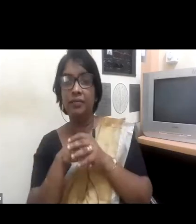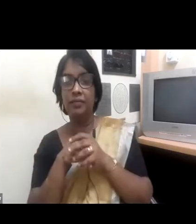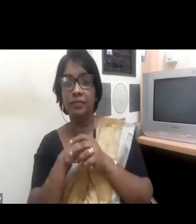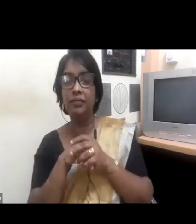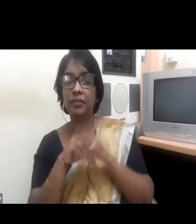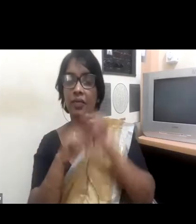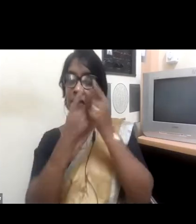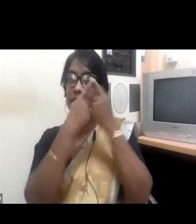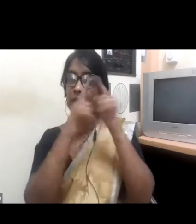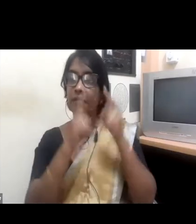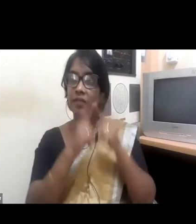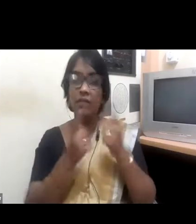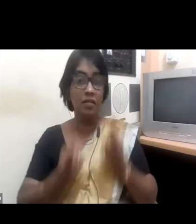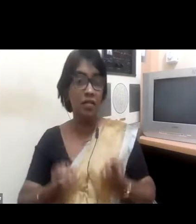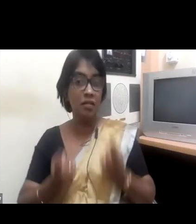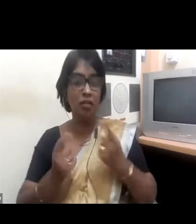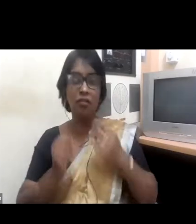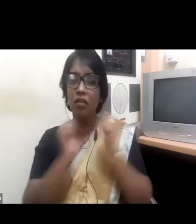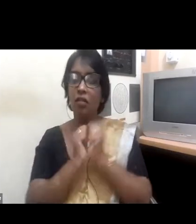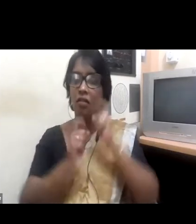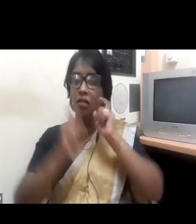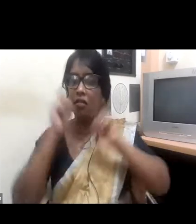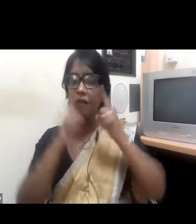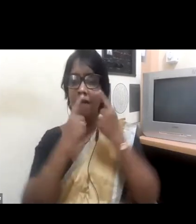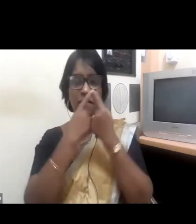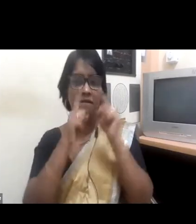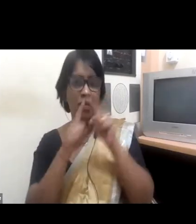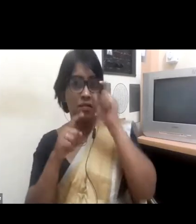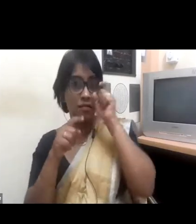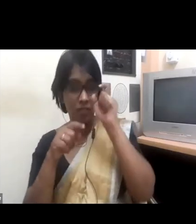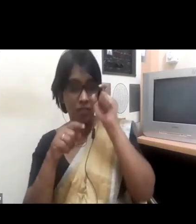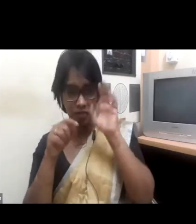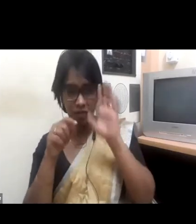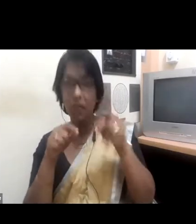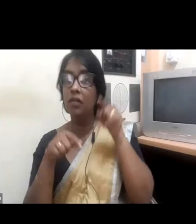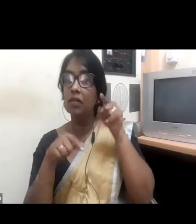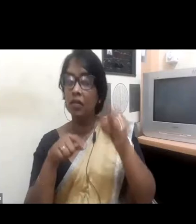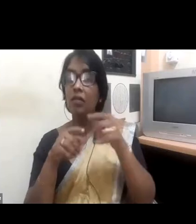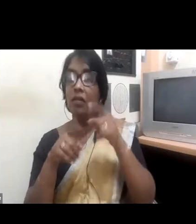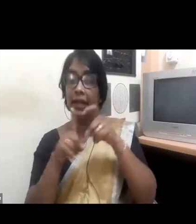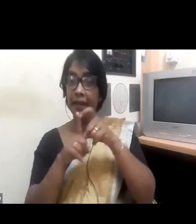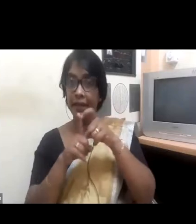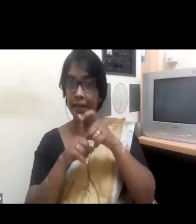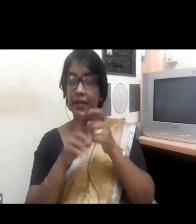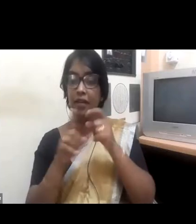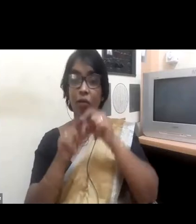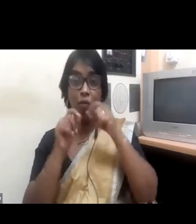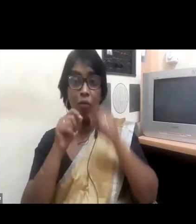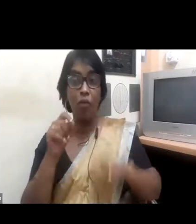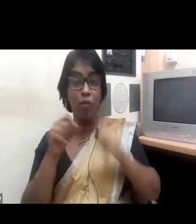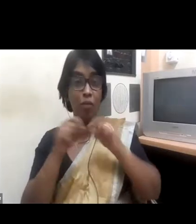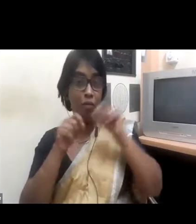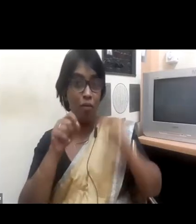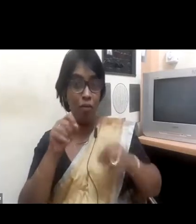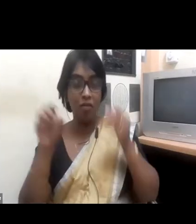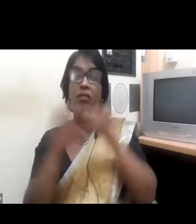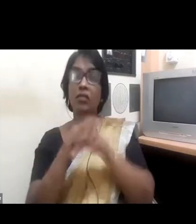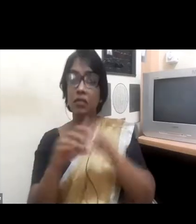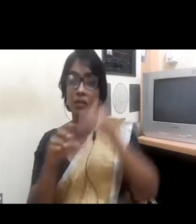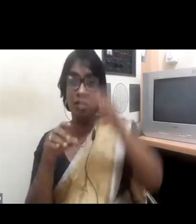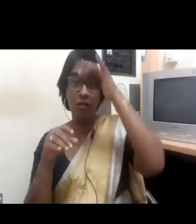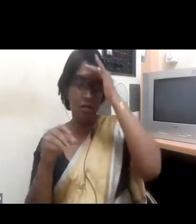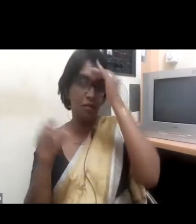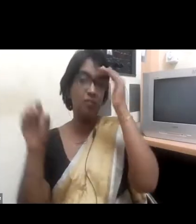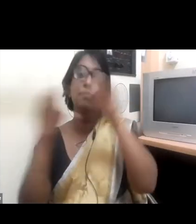would say when you are serving on the board or even in any other leadership position, position, you would have to